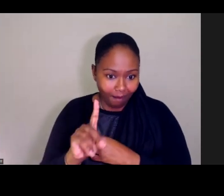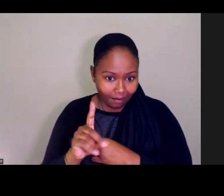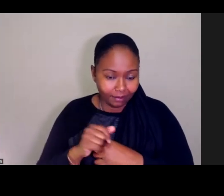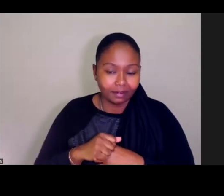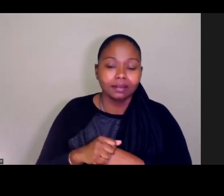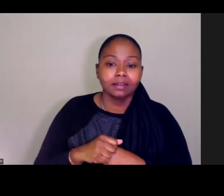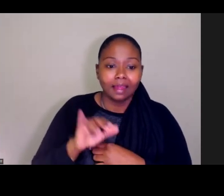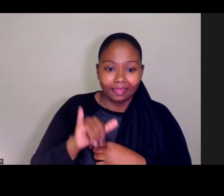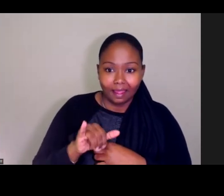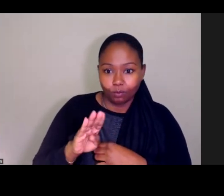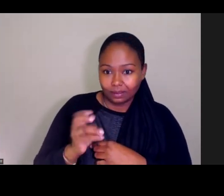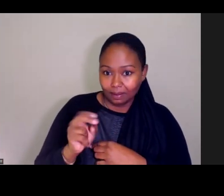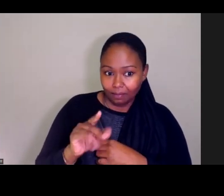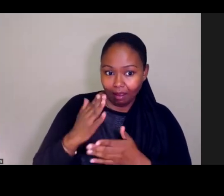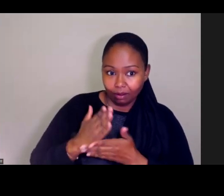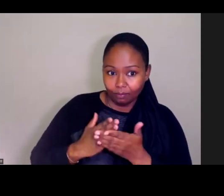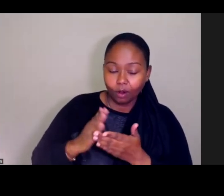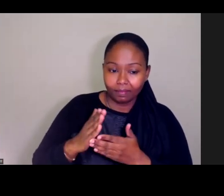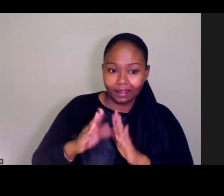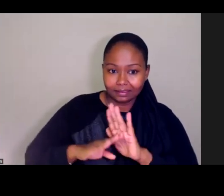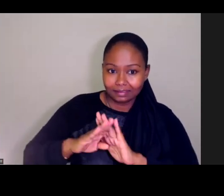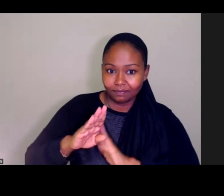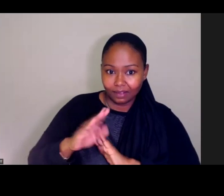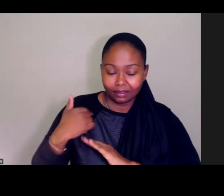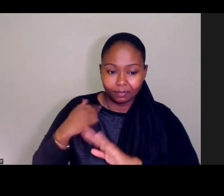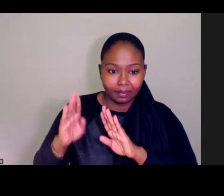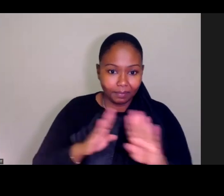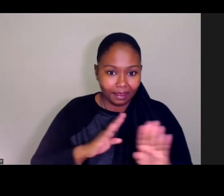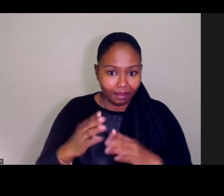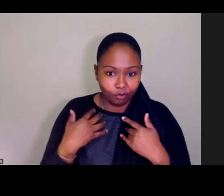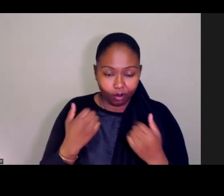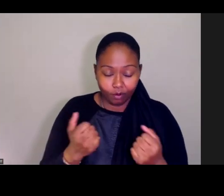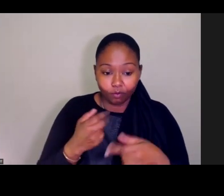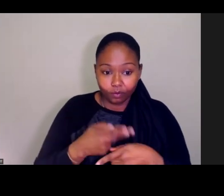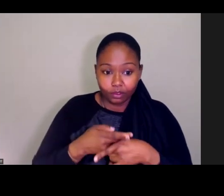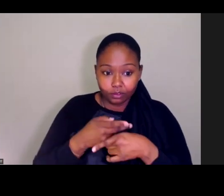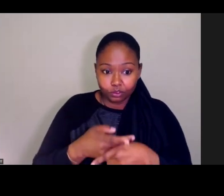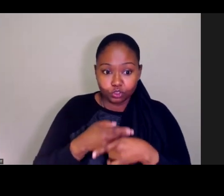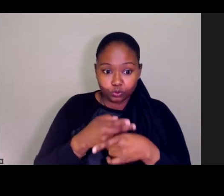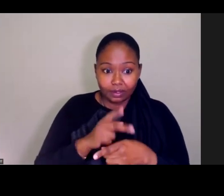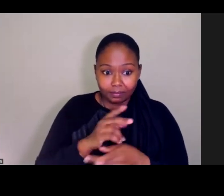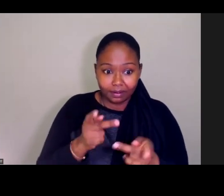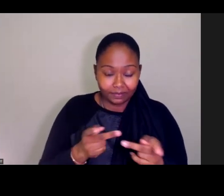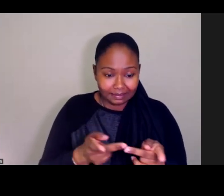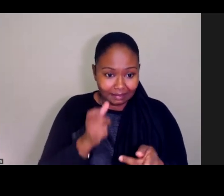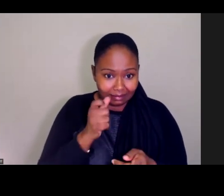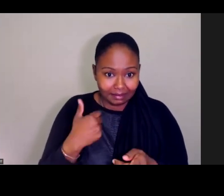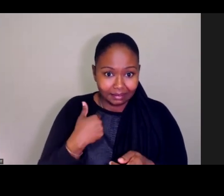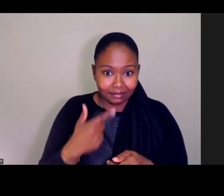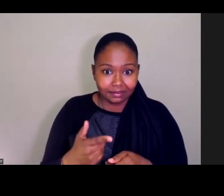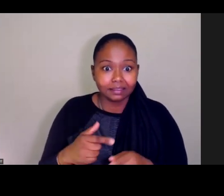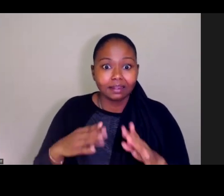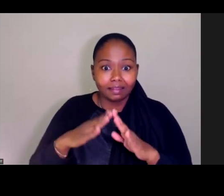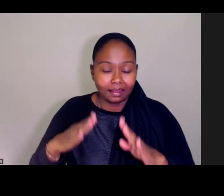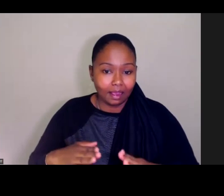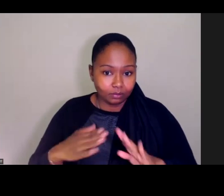at least the bond part that's building behavioral health treatment facilities, um, the housing and community development department will still